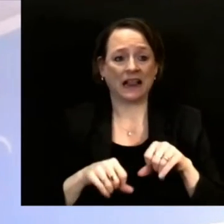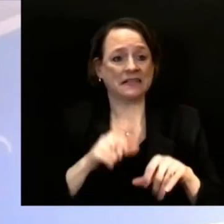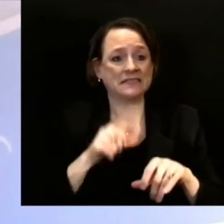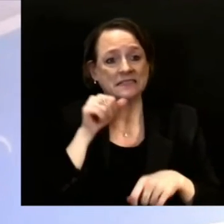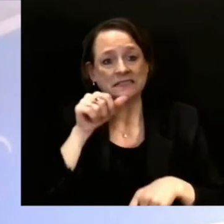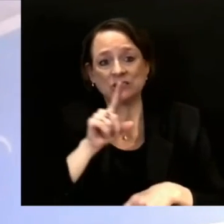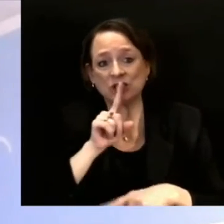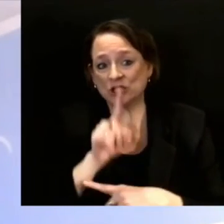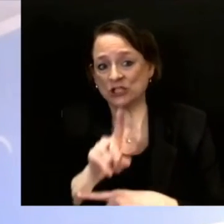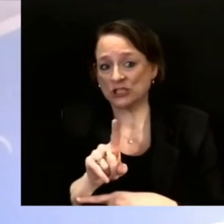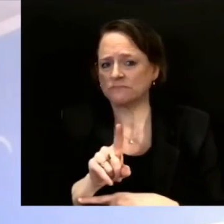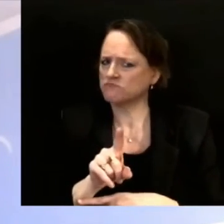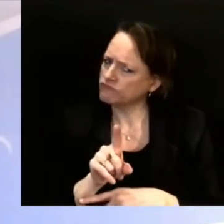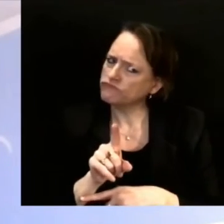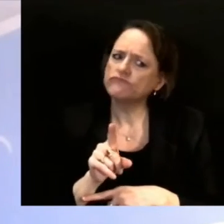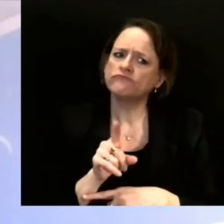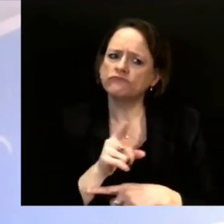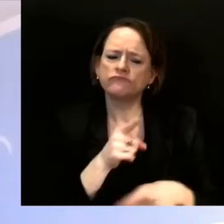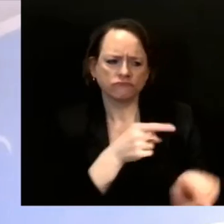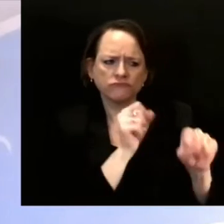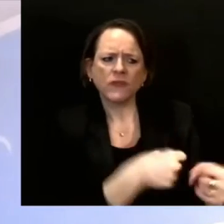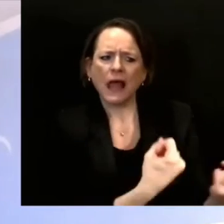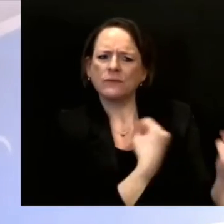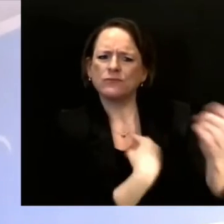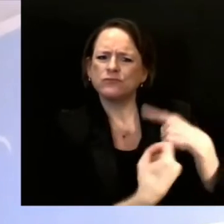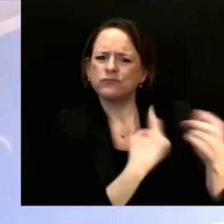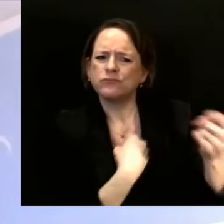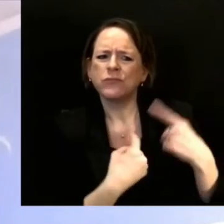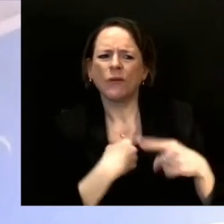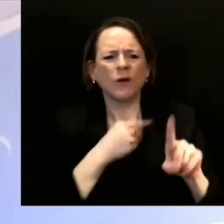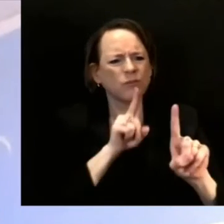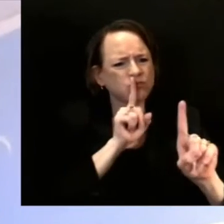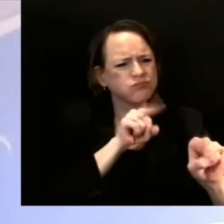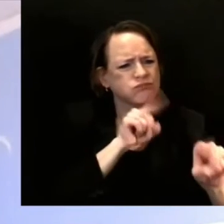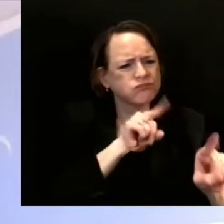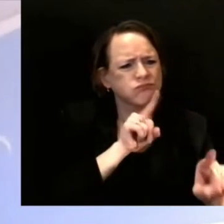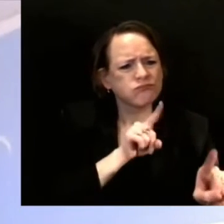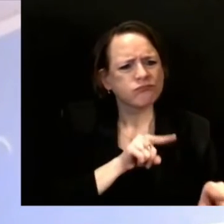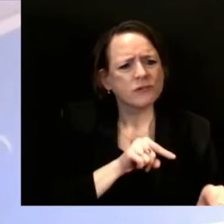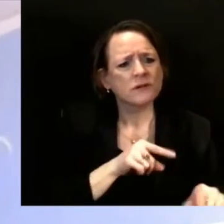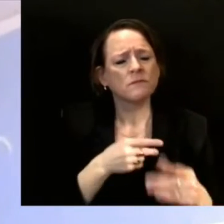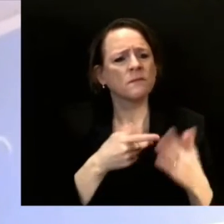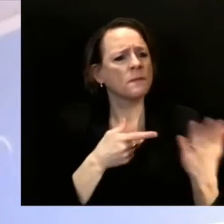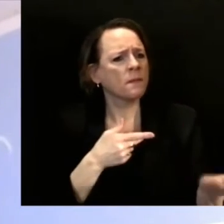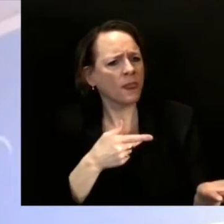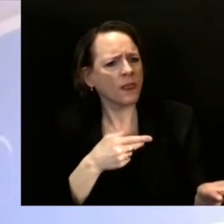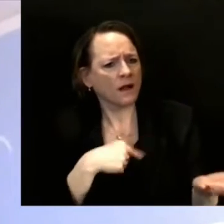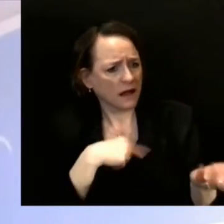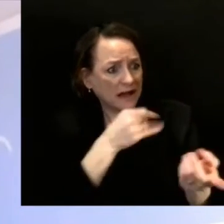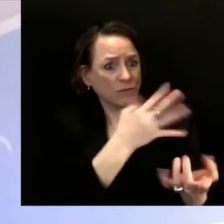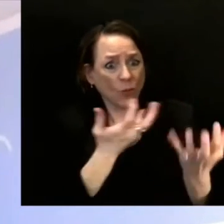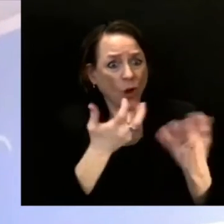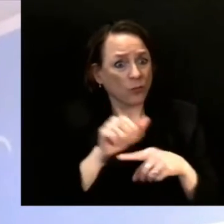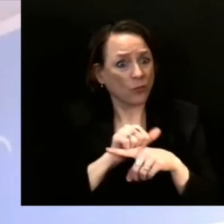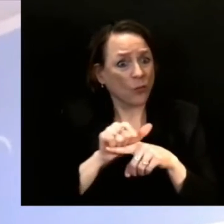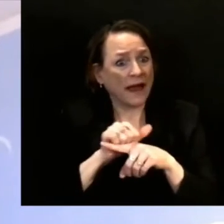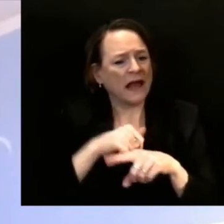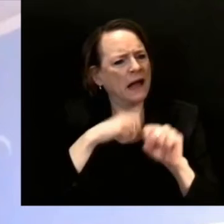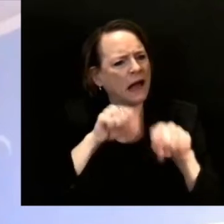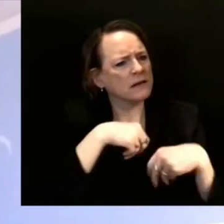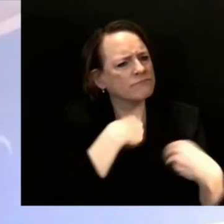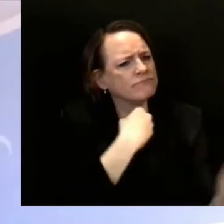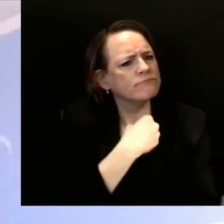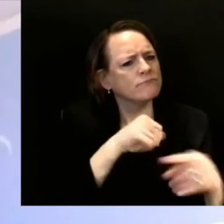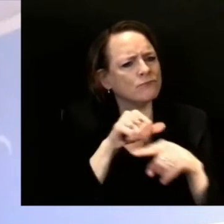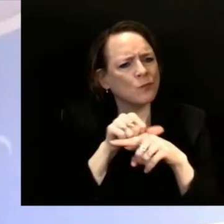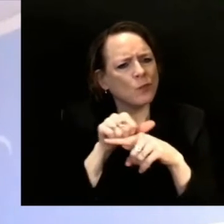and trainings and information so that people can feel reassured when they show up or when it's time for them to be vaccinated. So